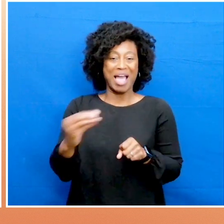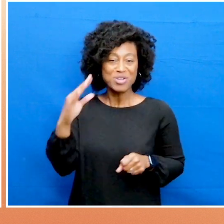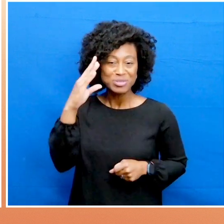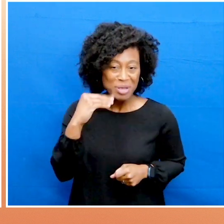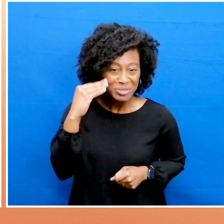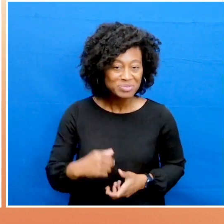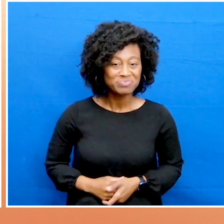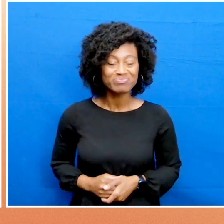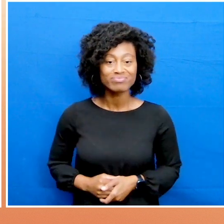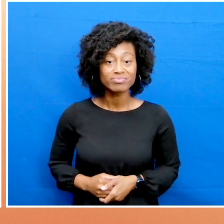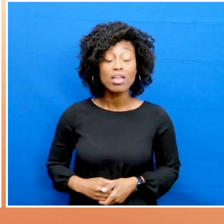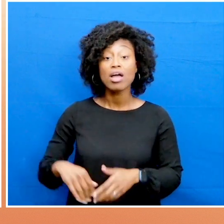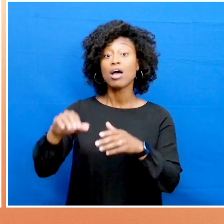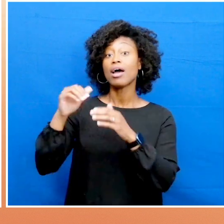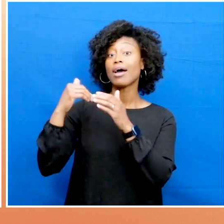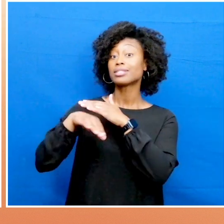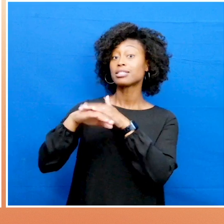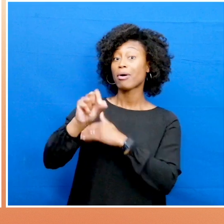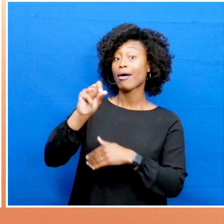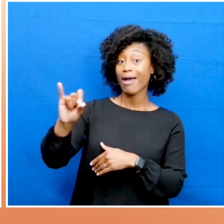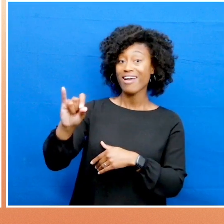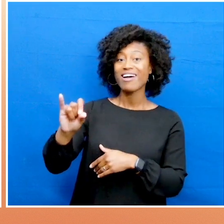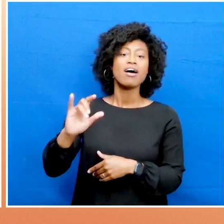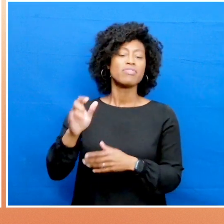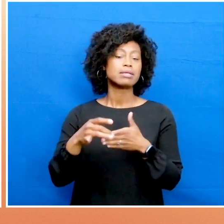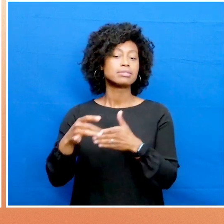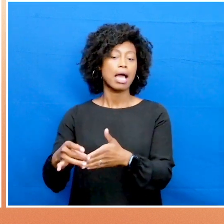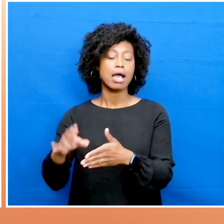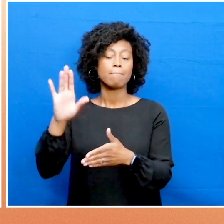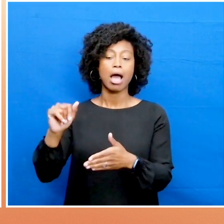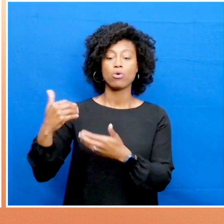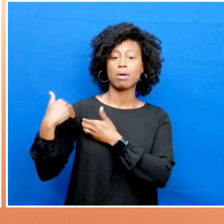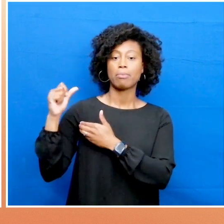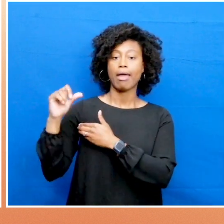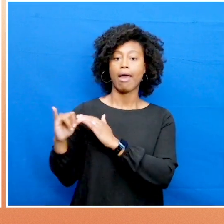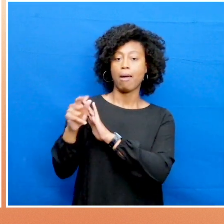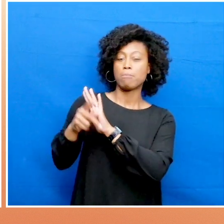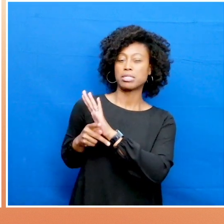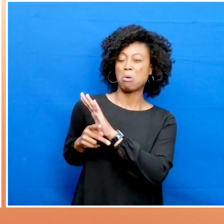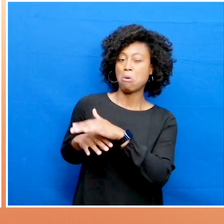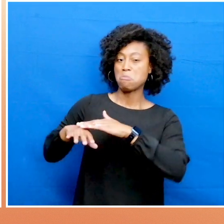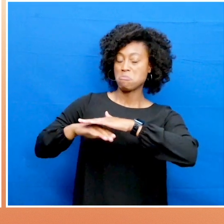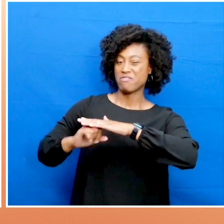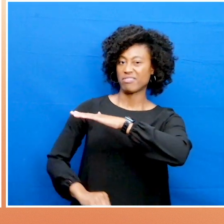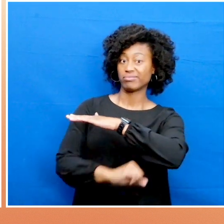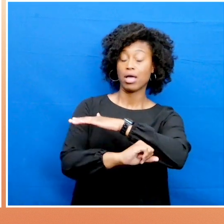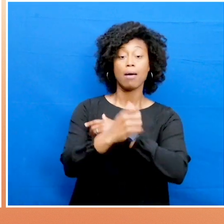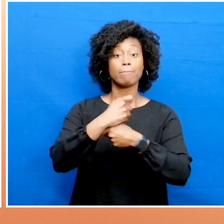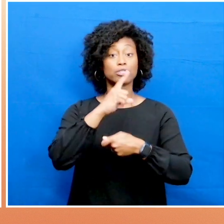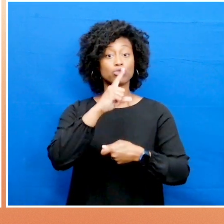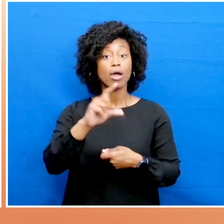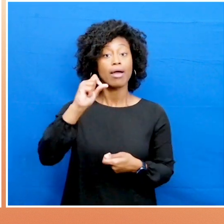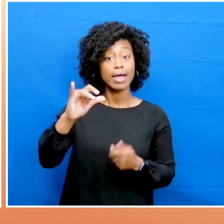experiences. Accessible AI guided by responsible AI principles ensures that AI technologies are designed to